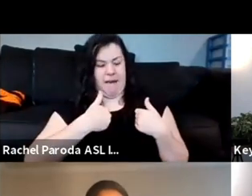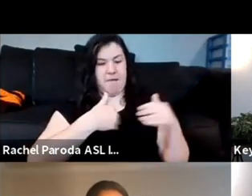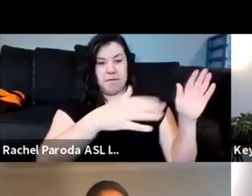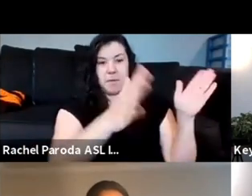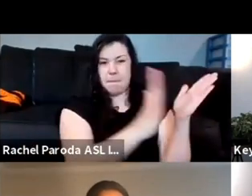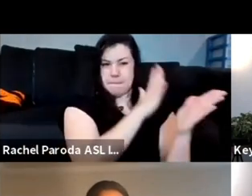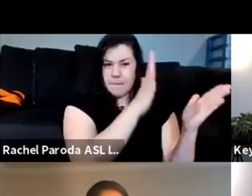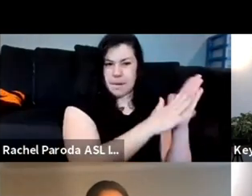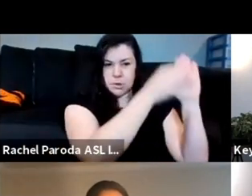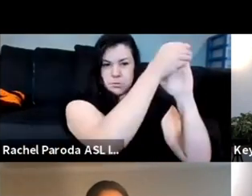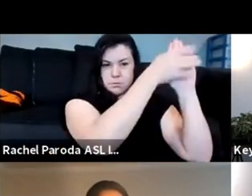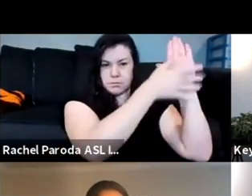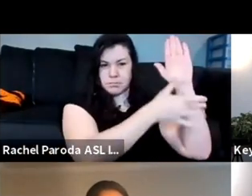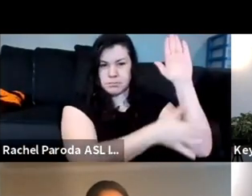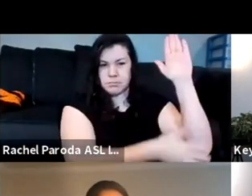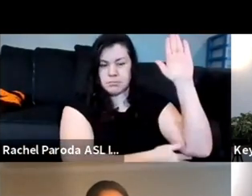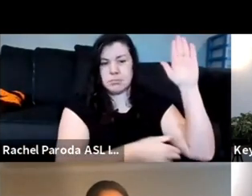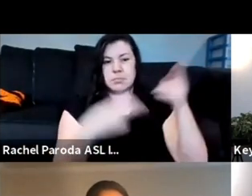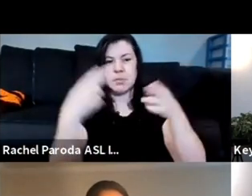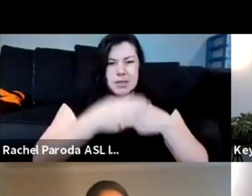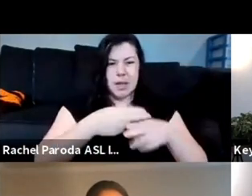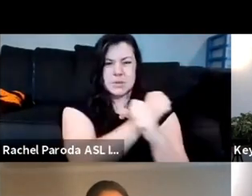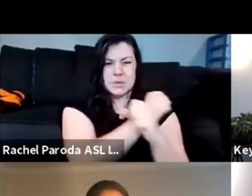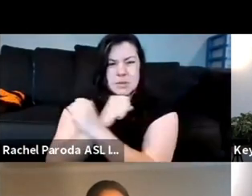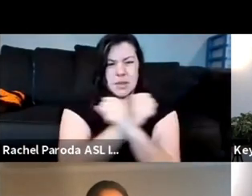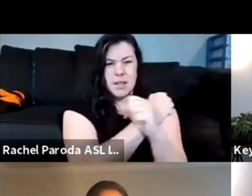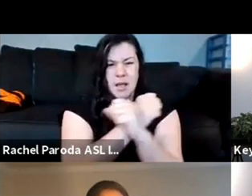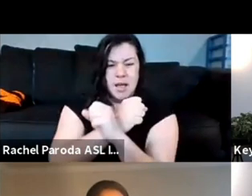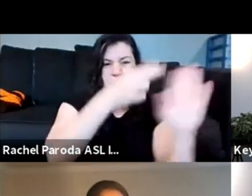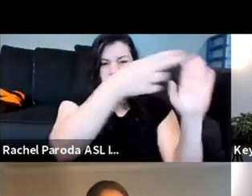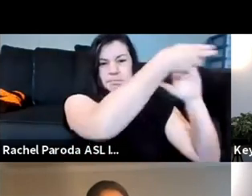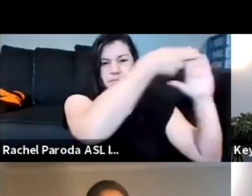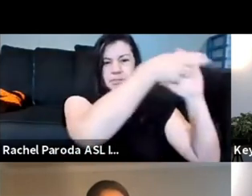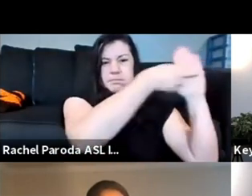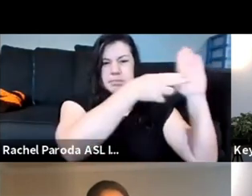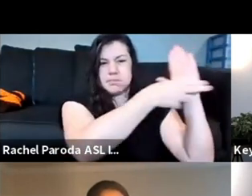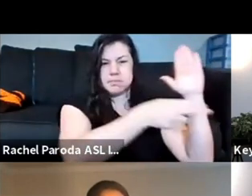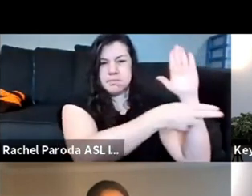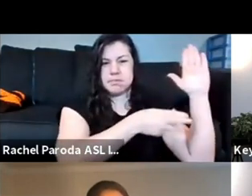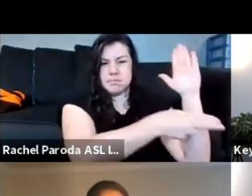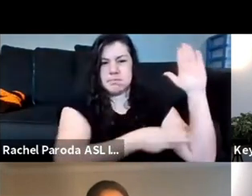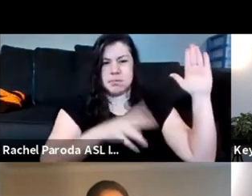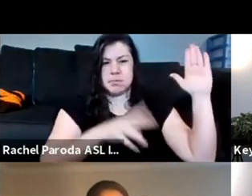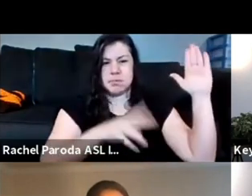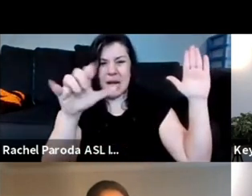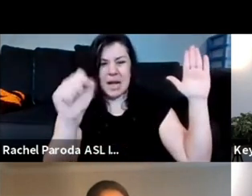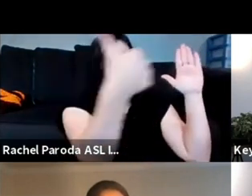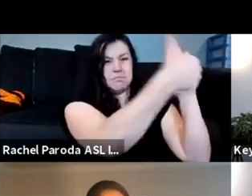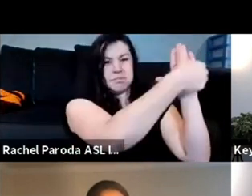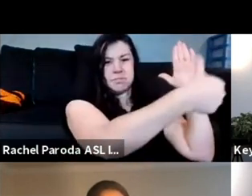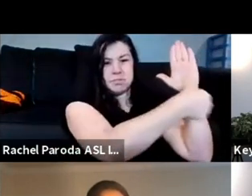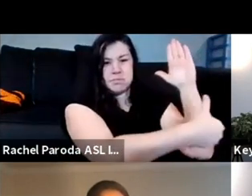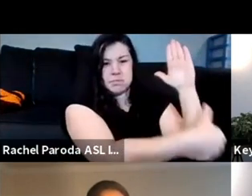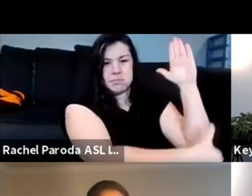using rusty nails so also invoking in tc figures um it's in yale's collection oh gosh